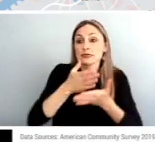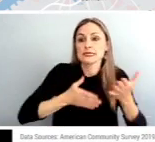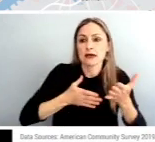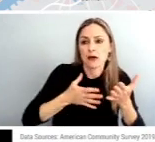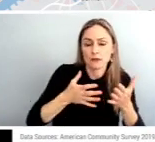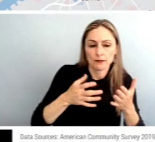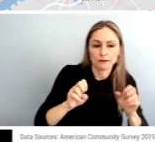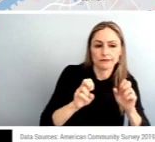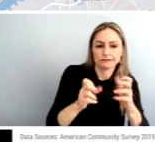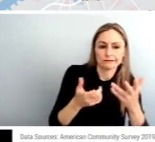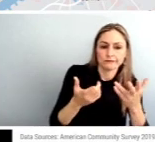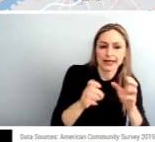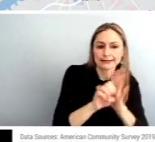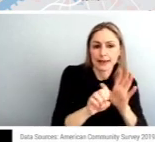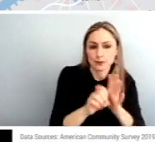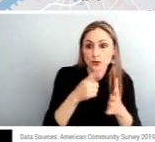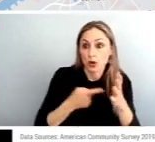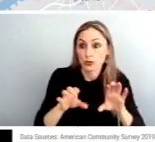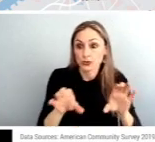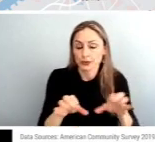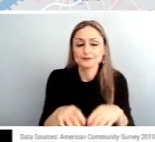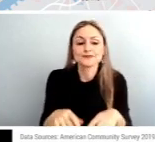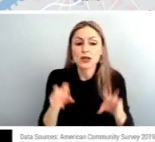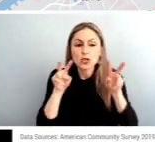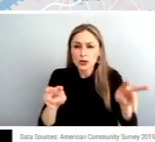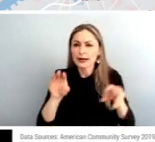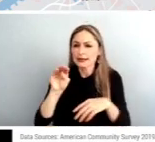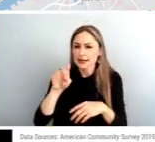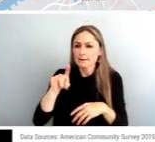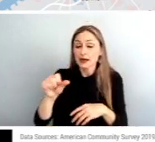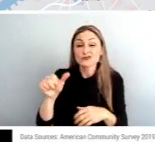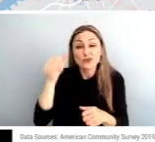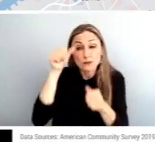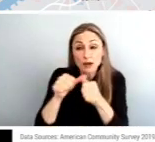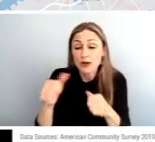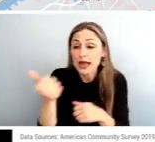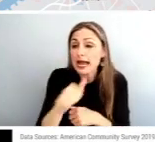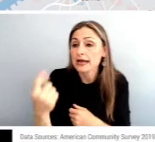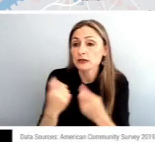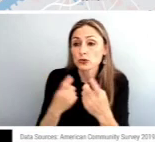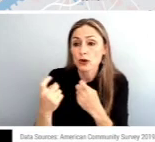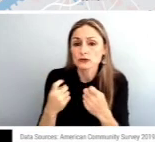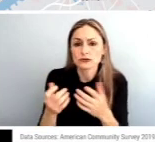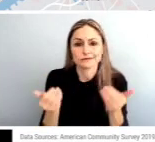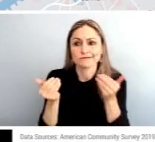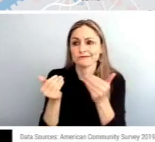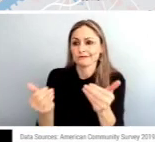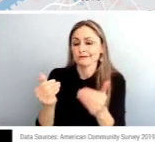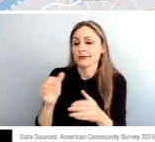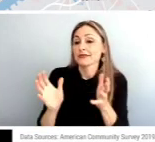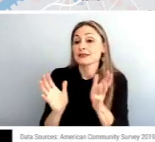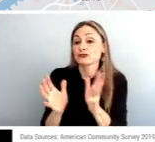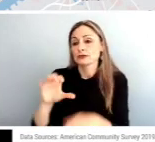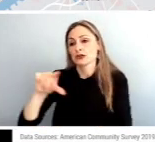I want to give you just a minute to take a look at those maps and remind you that if you have questions you can put them in the chat function in the question